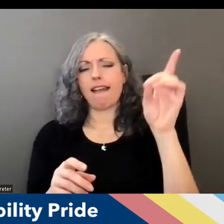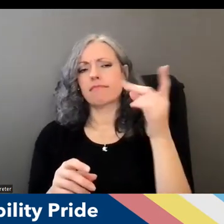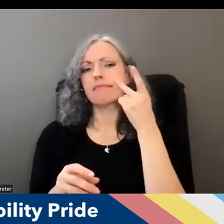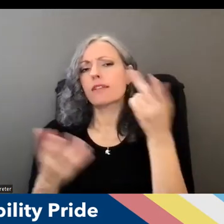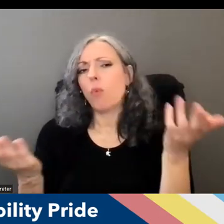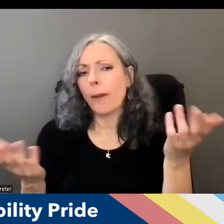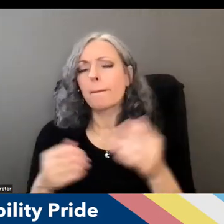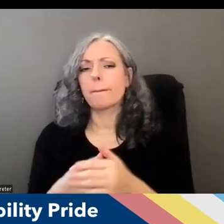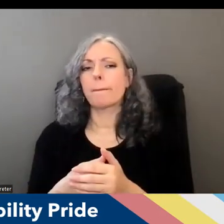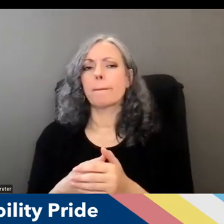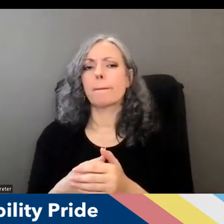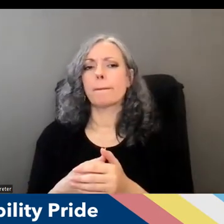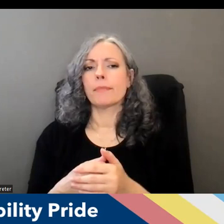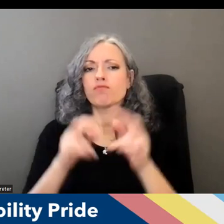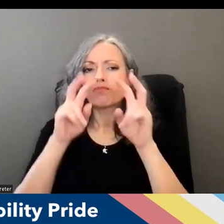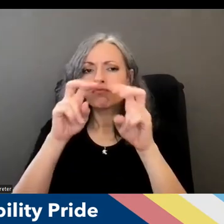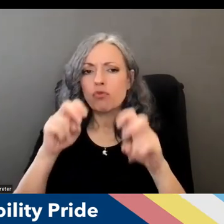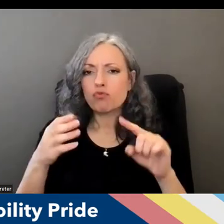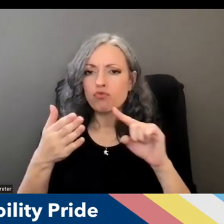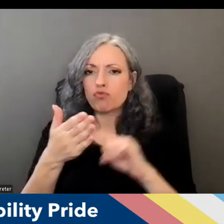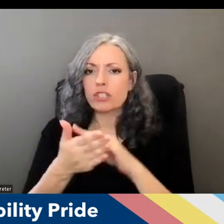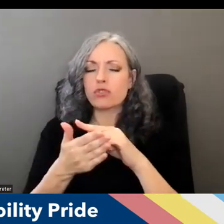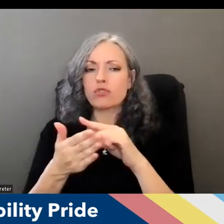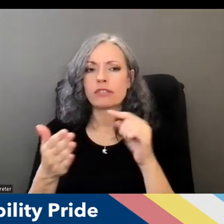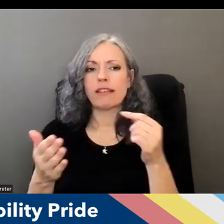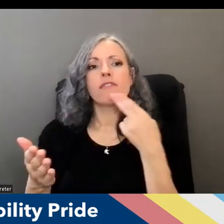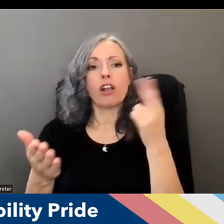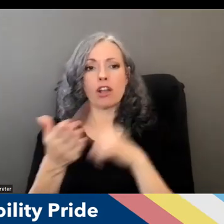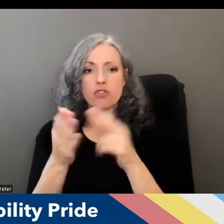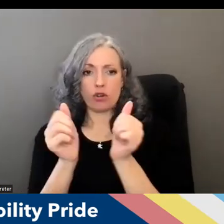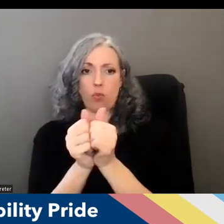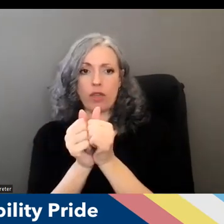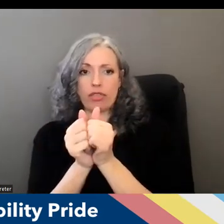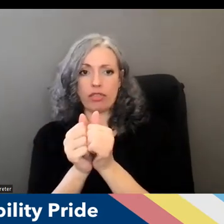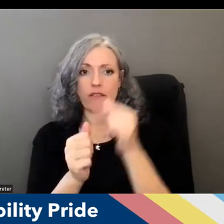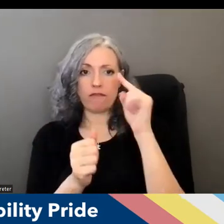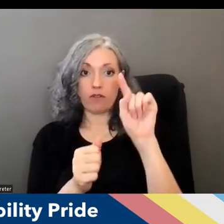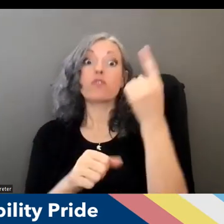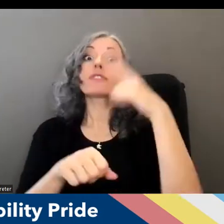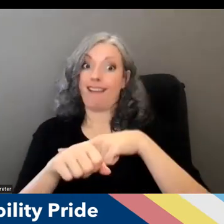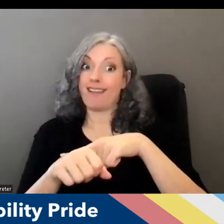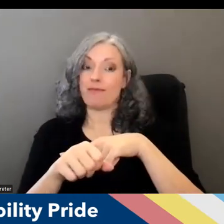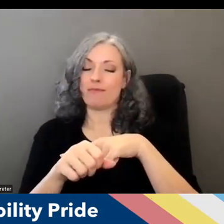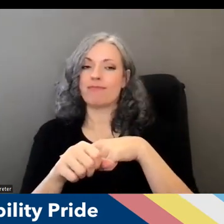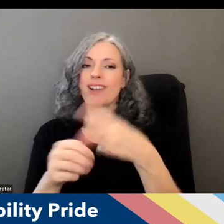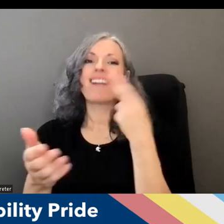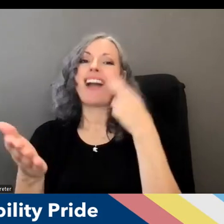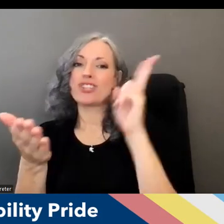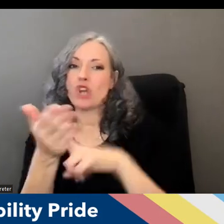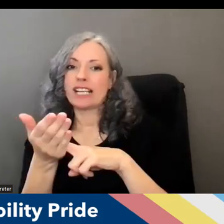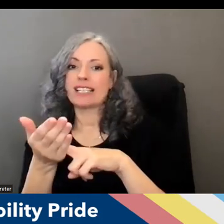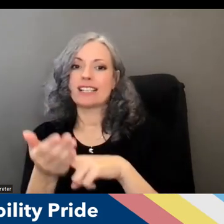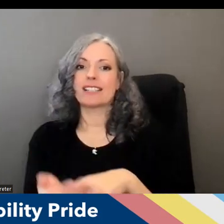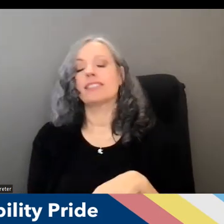research and secure a contract with um for the first time ever uh the casoa